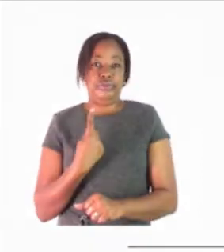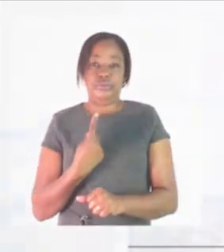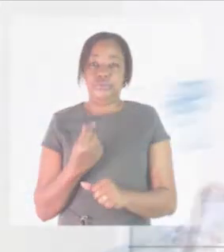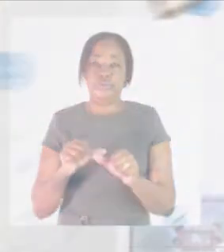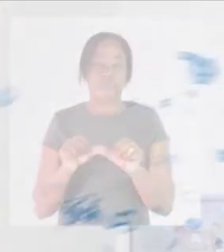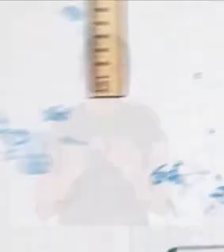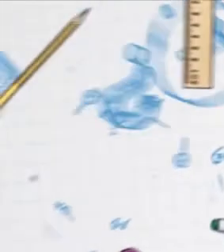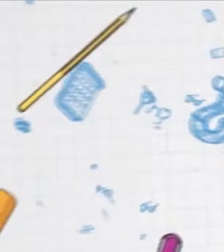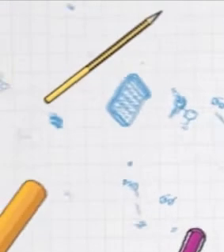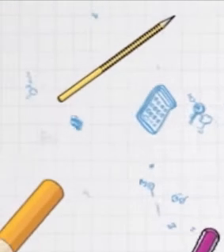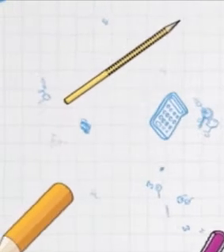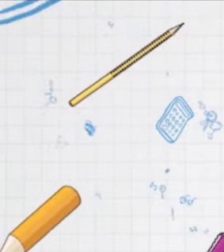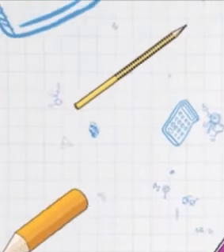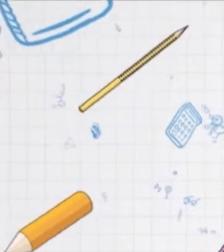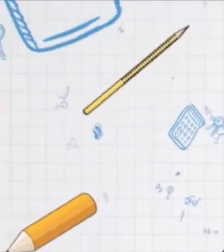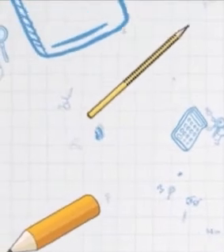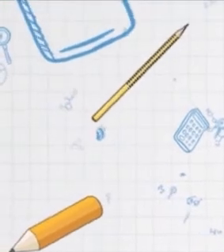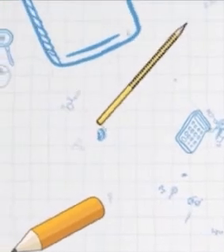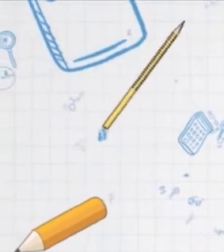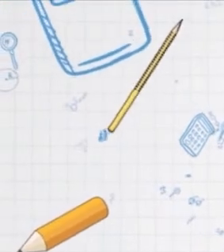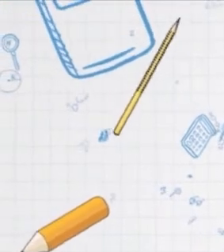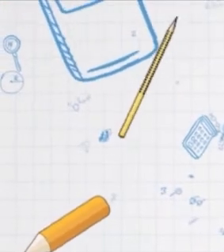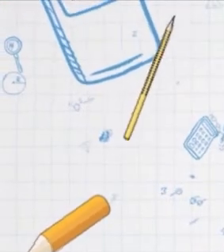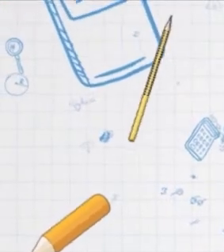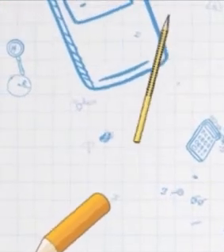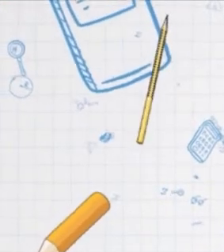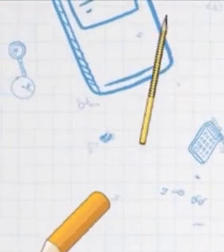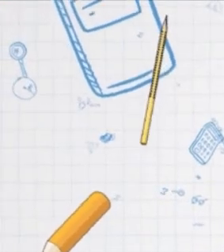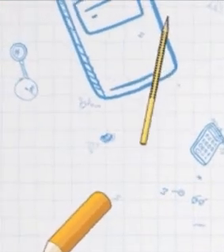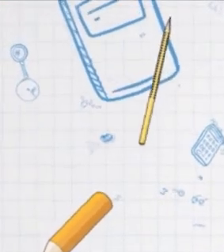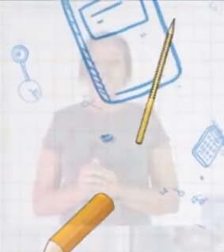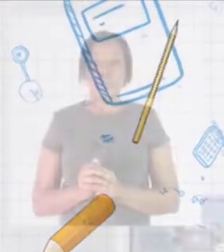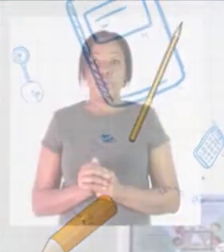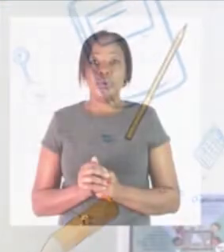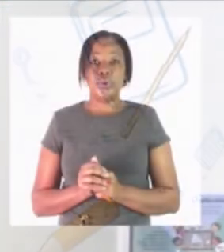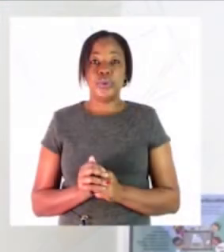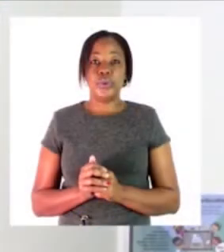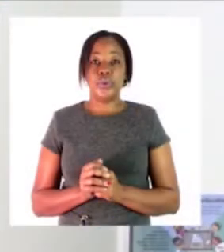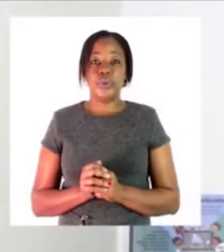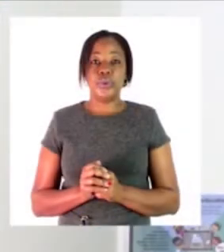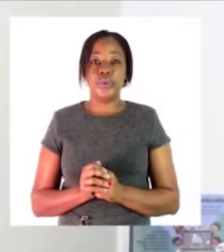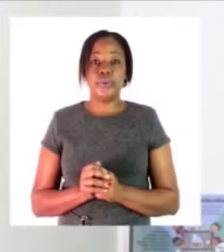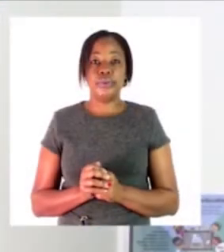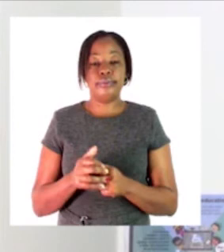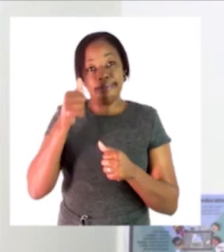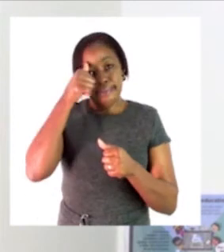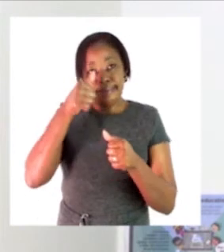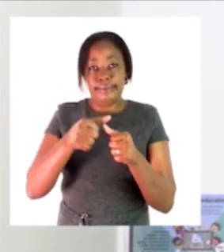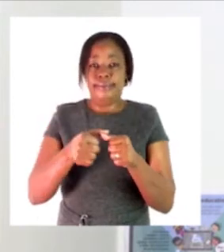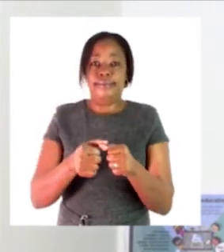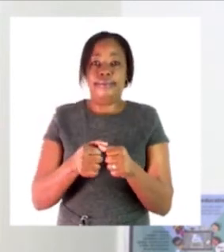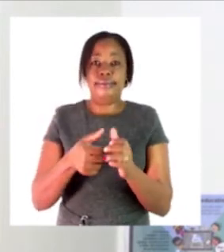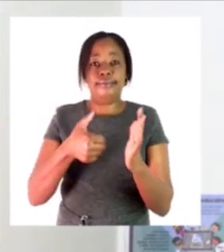remember to